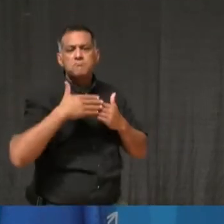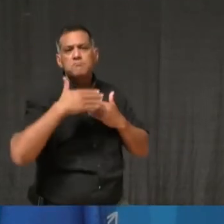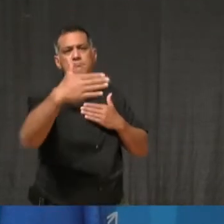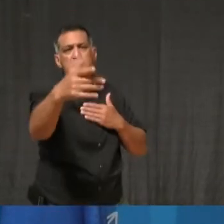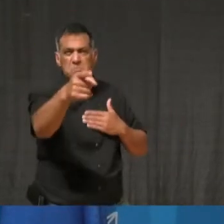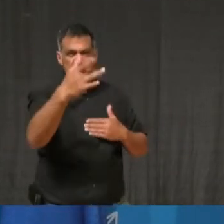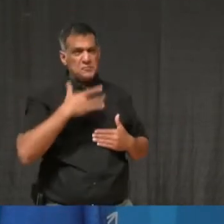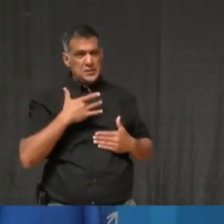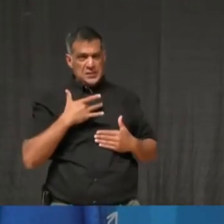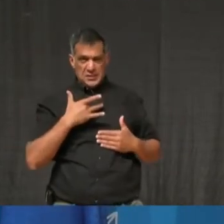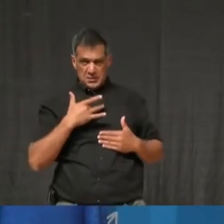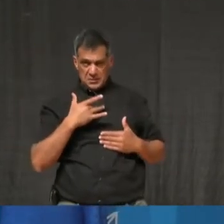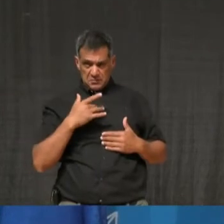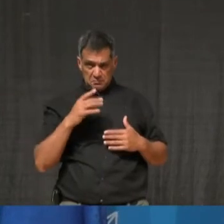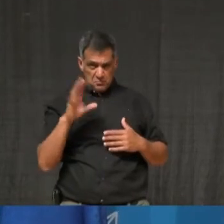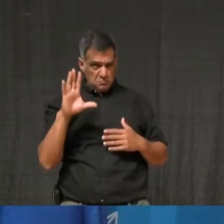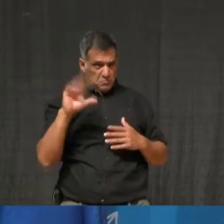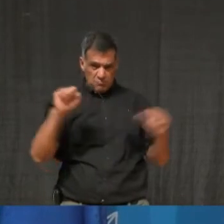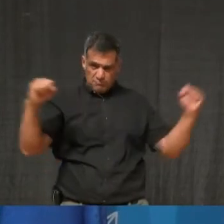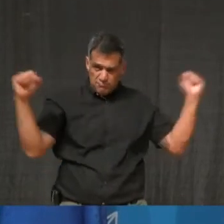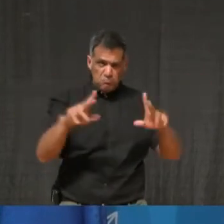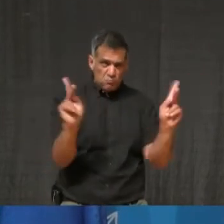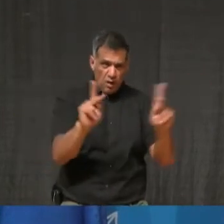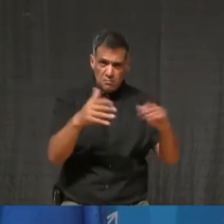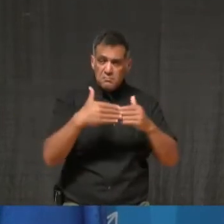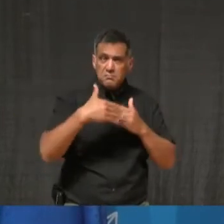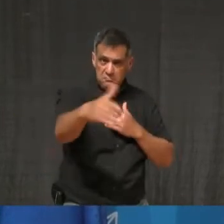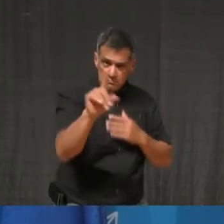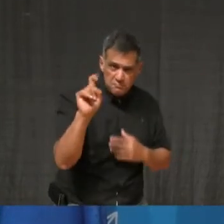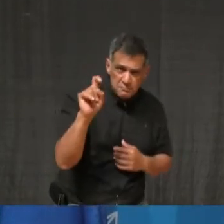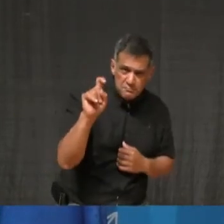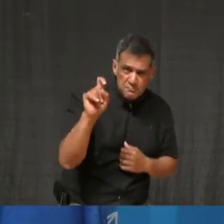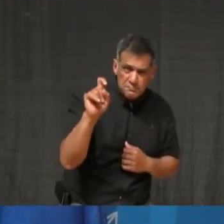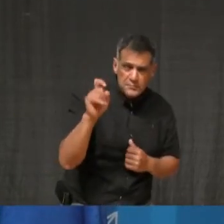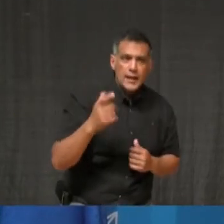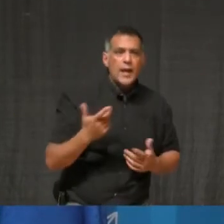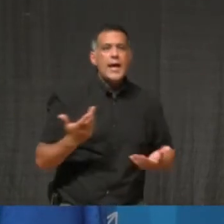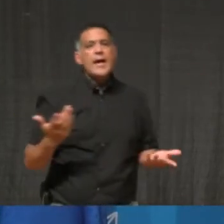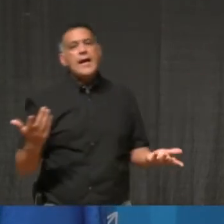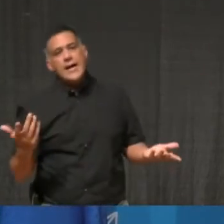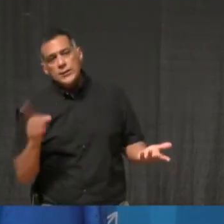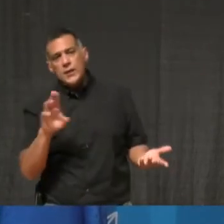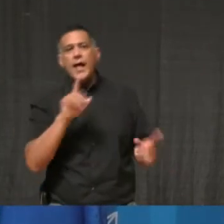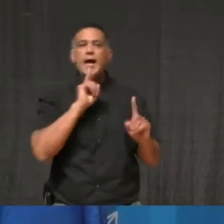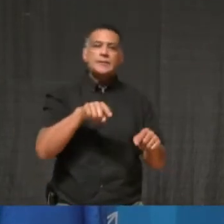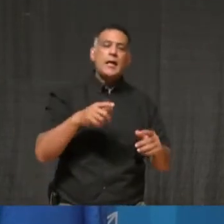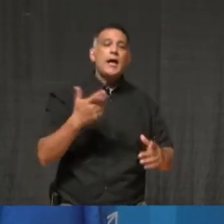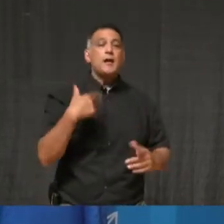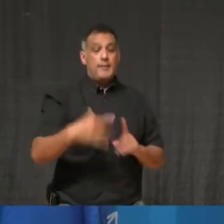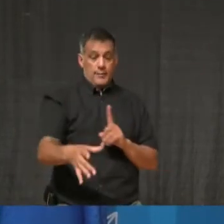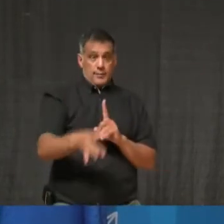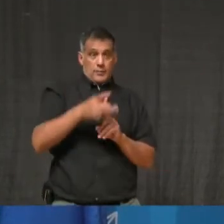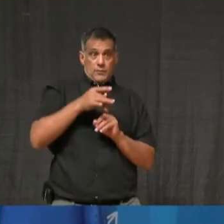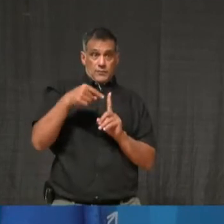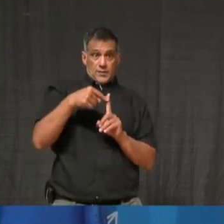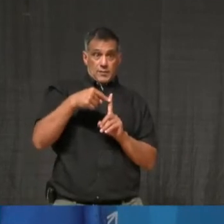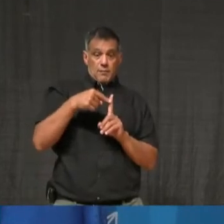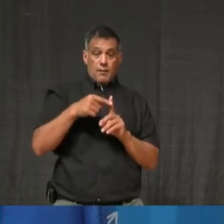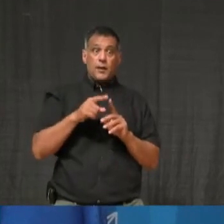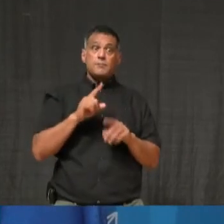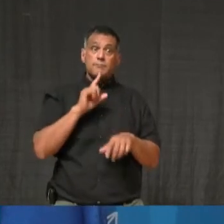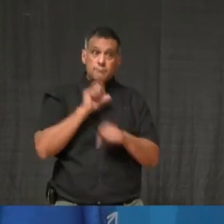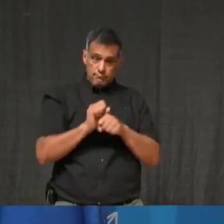period for this virus is two weeks. And so typically what you're seeing in terms of the decisions that are being made are in two to four week increments.